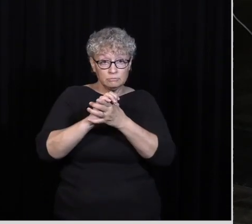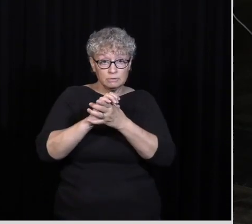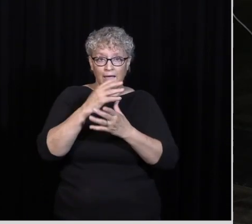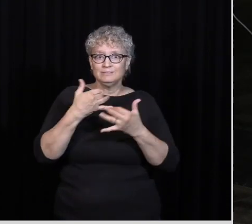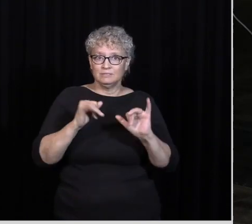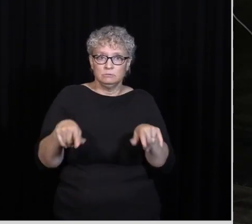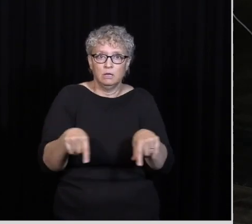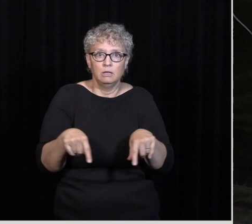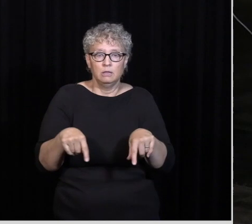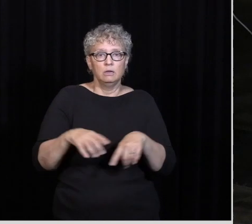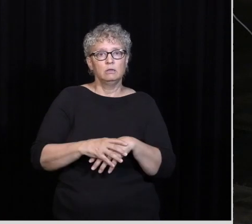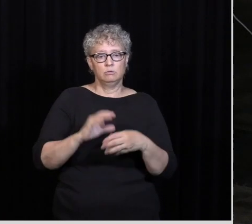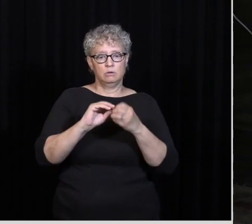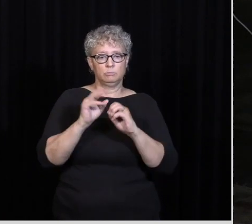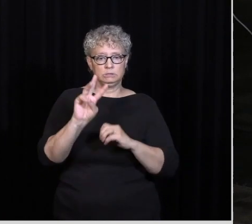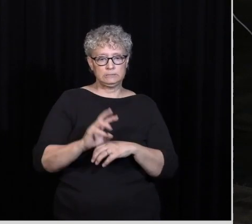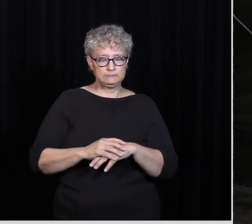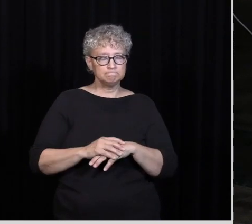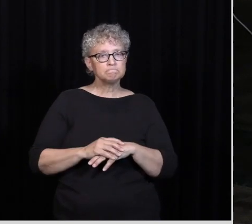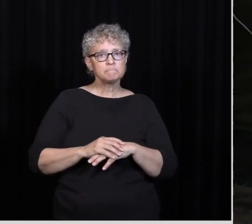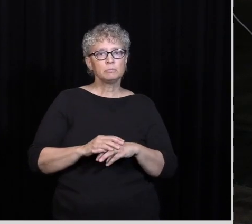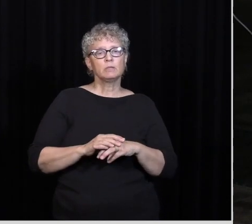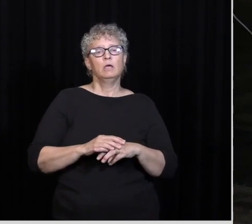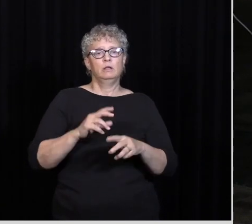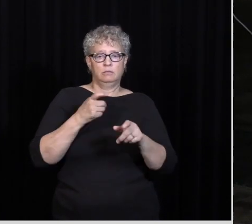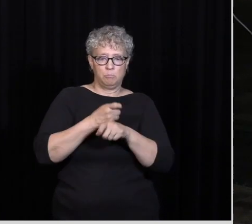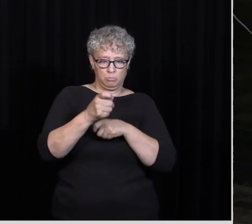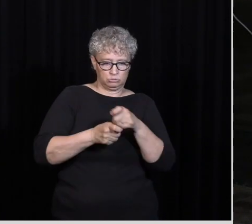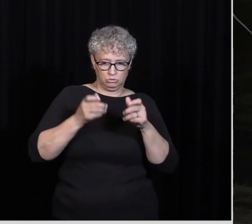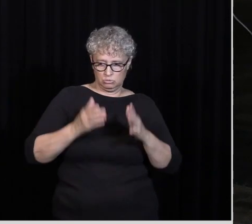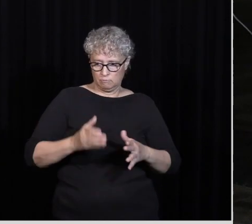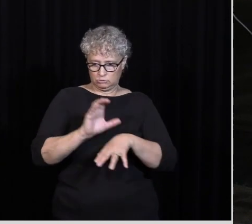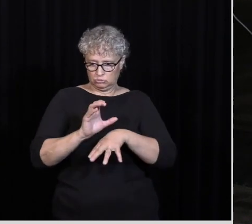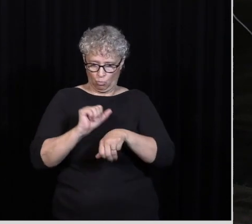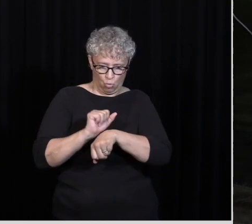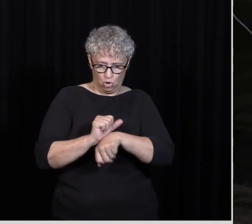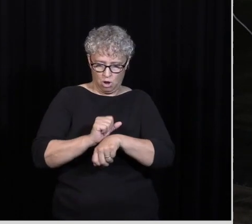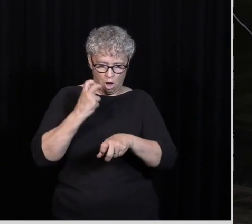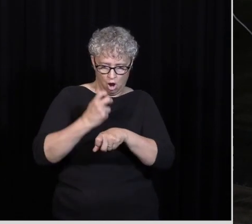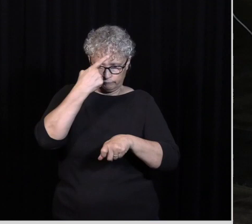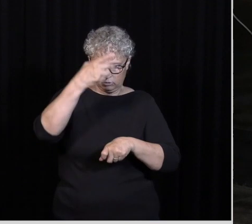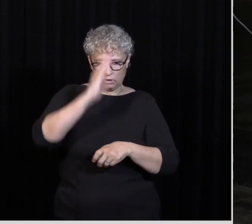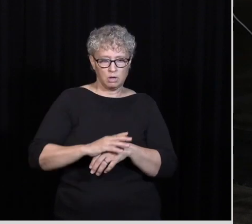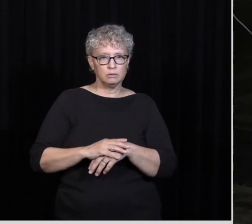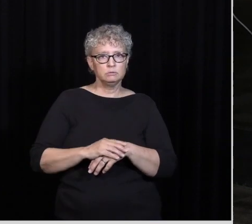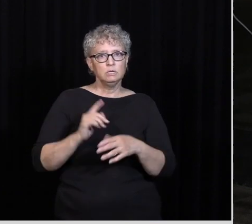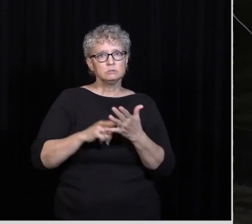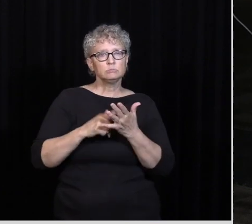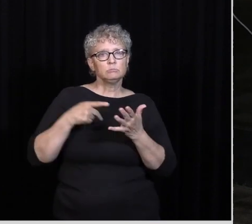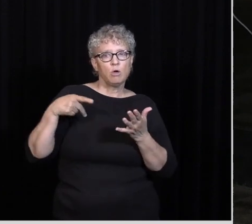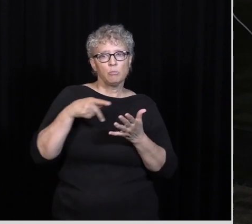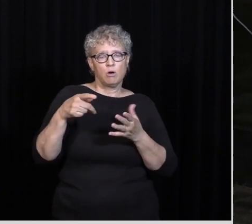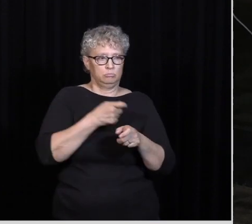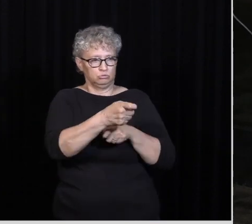Number six As to A persecutor Of the church Right He worked hard For God We think sometimes Paul Persecuting